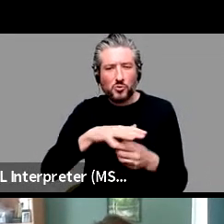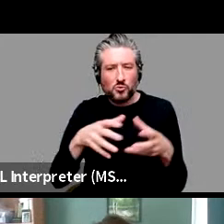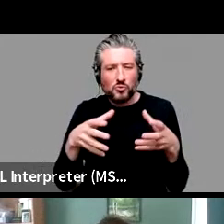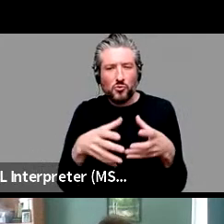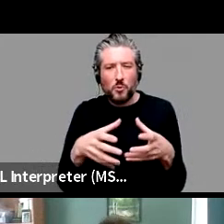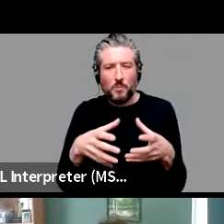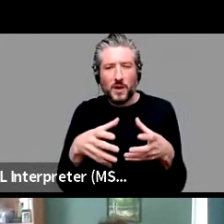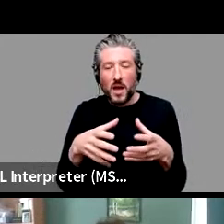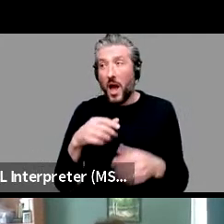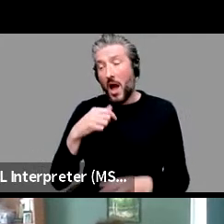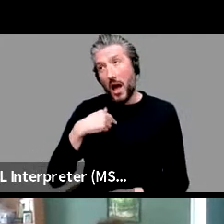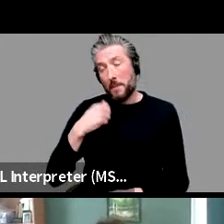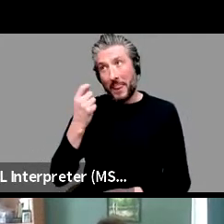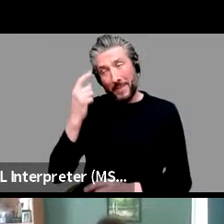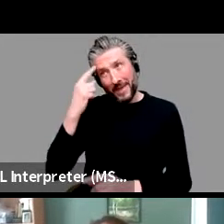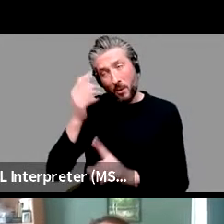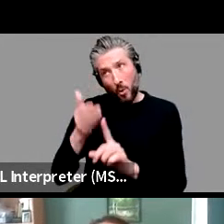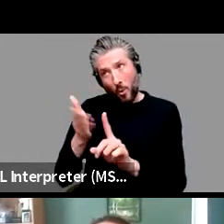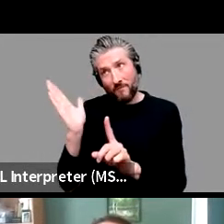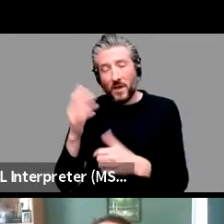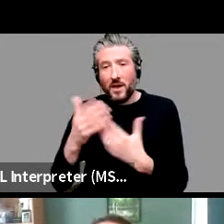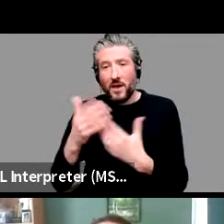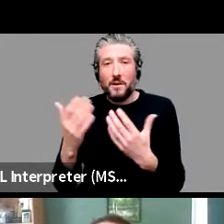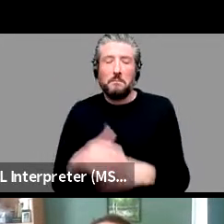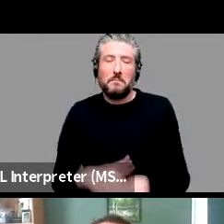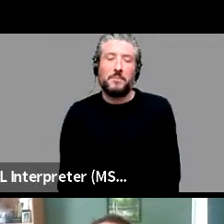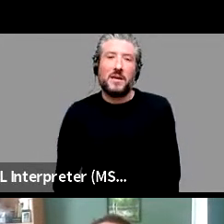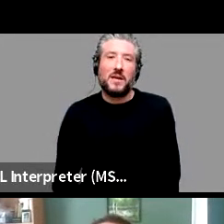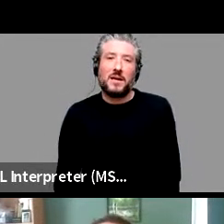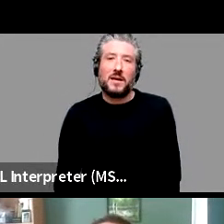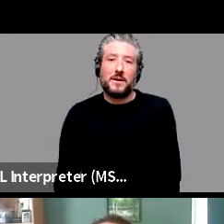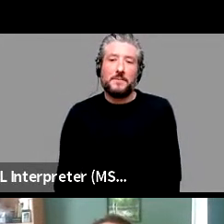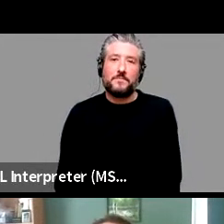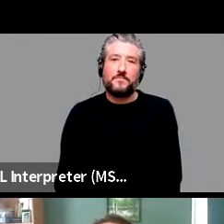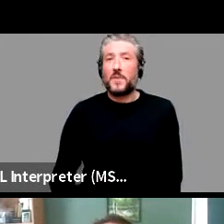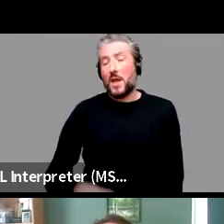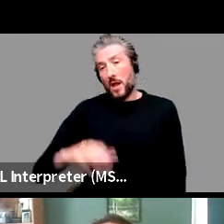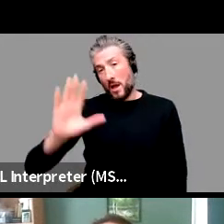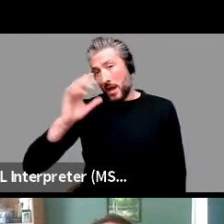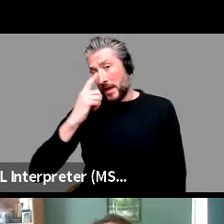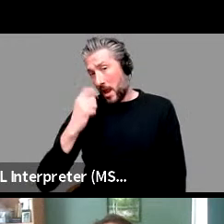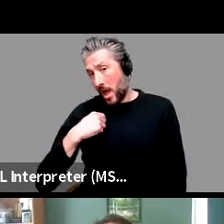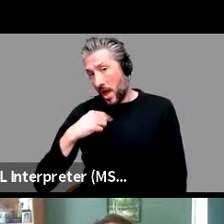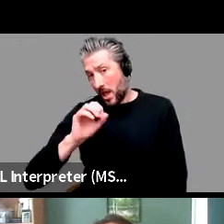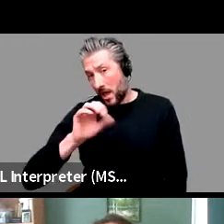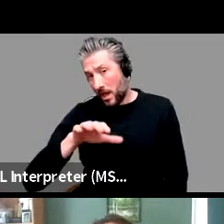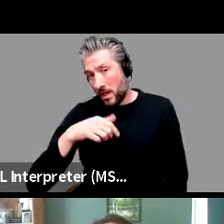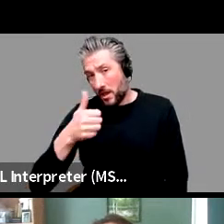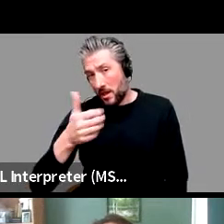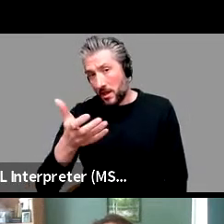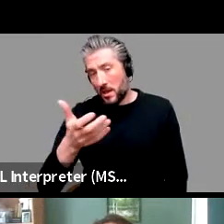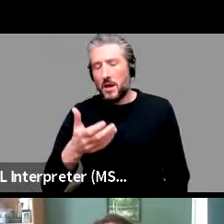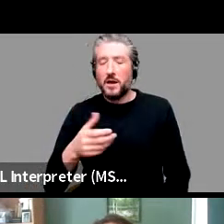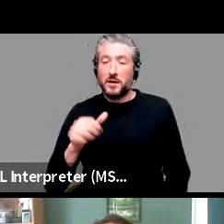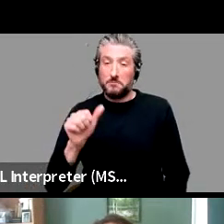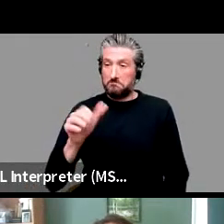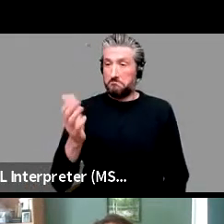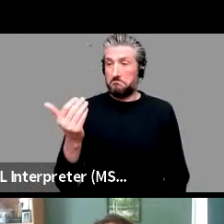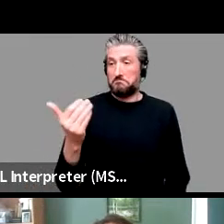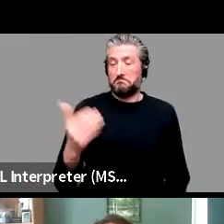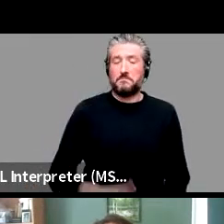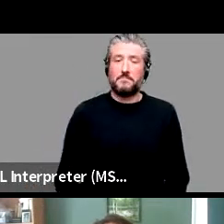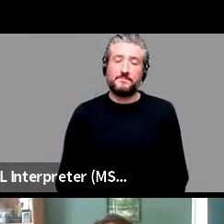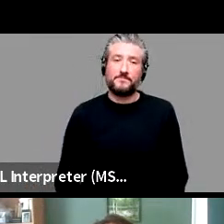but that's me just going off. interesting. Can I leap into that? Yeah, please. It was just really, this has actually been something